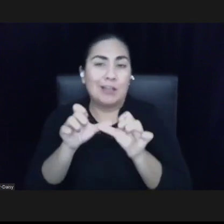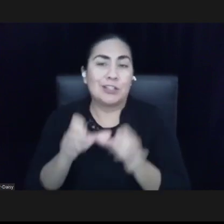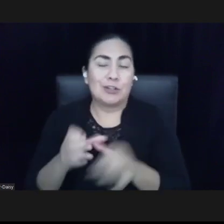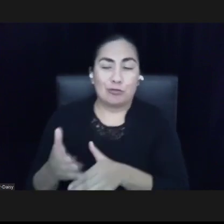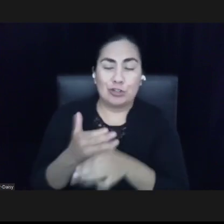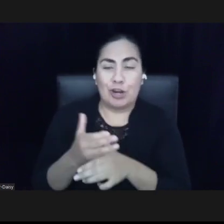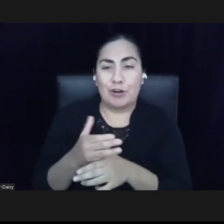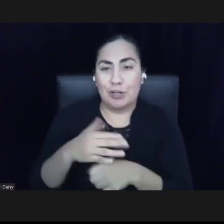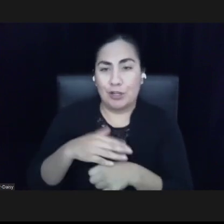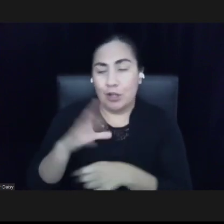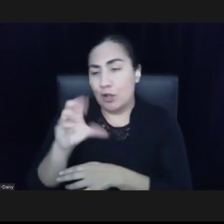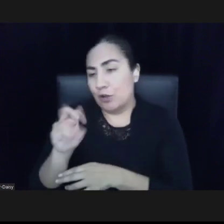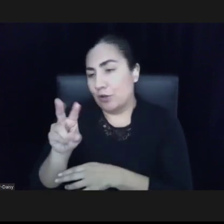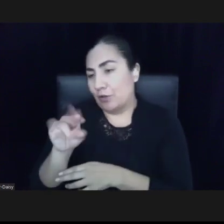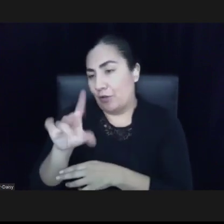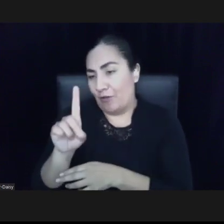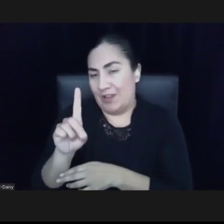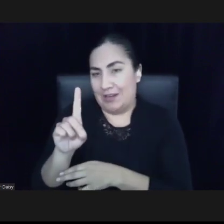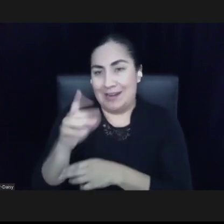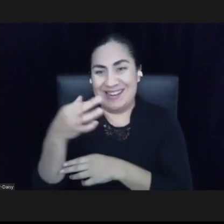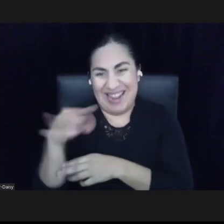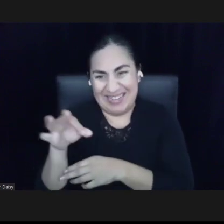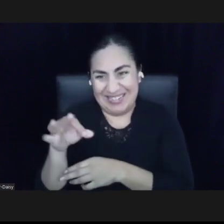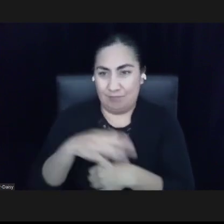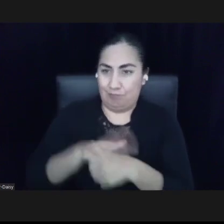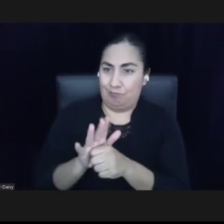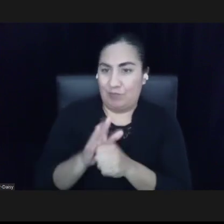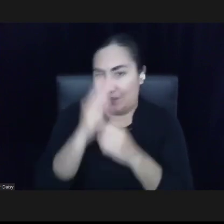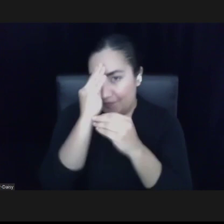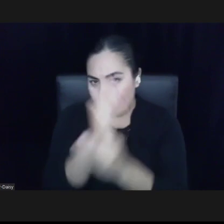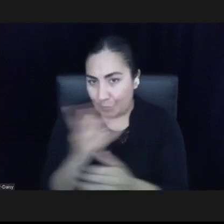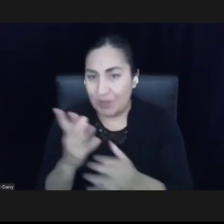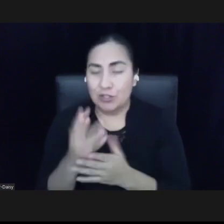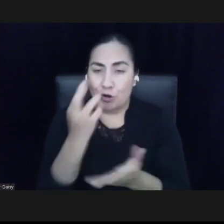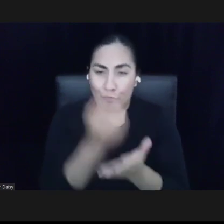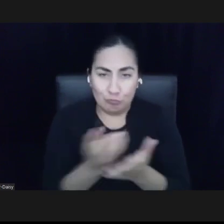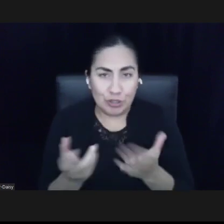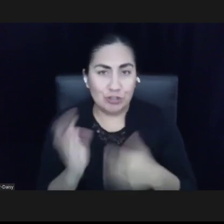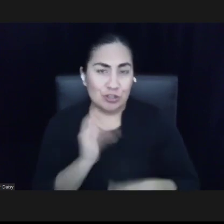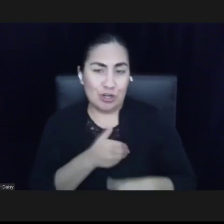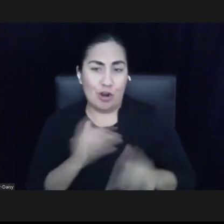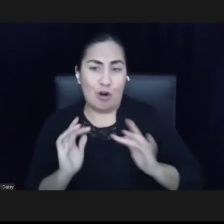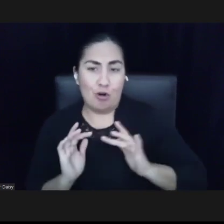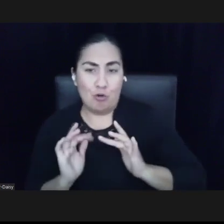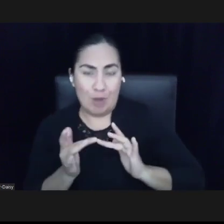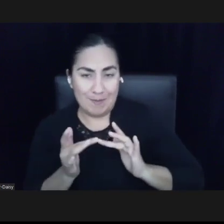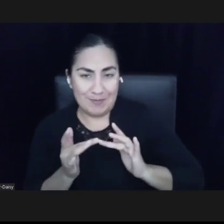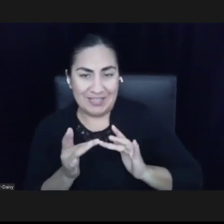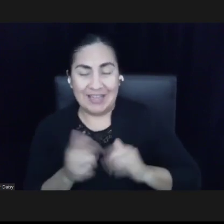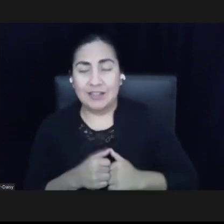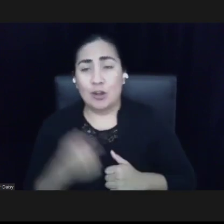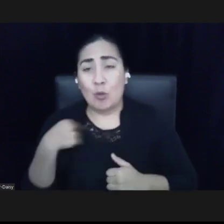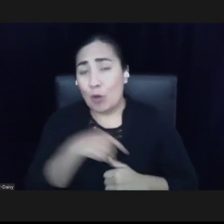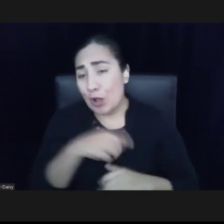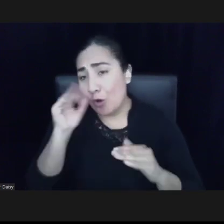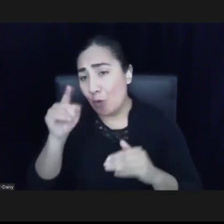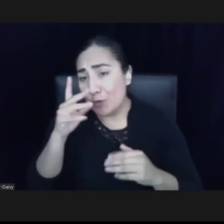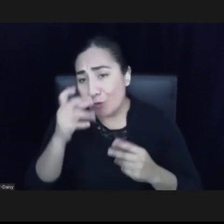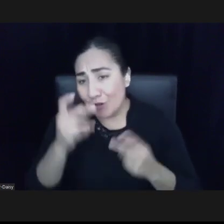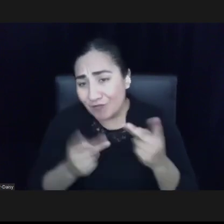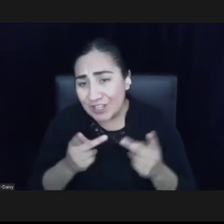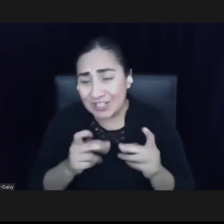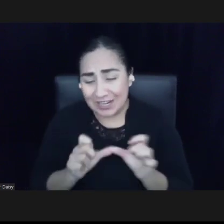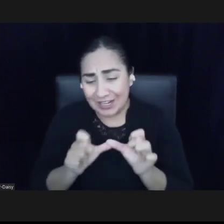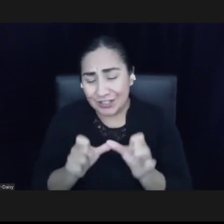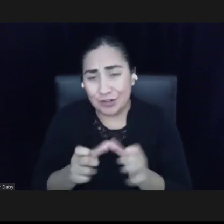information and resources on our website. We hope you will visit and keep the conversation going on how we can reimagine the